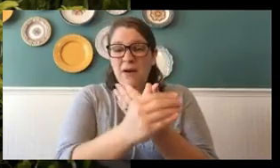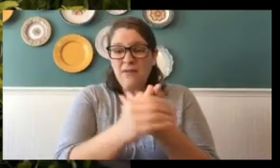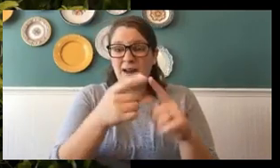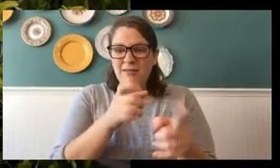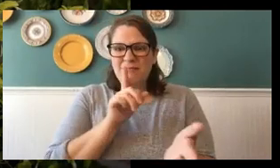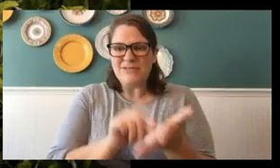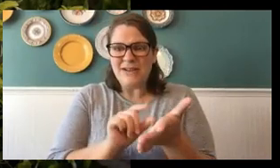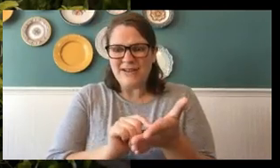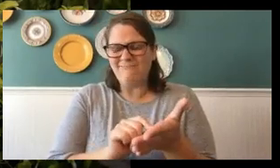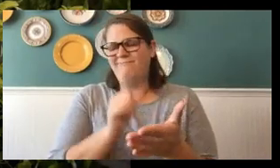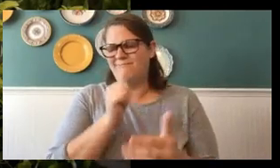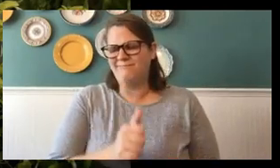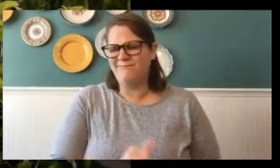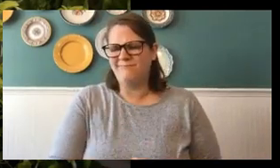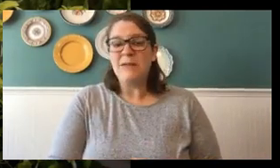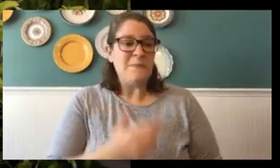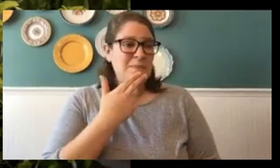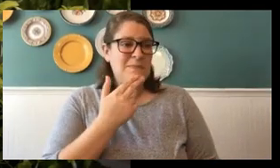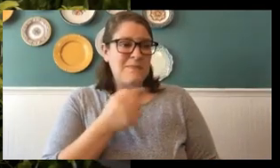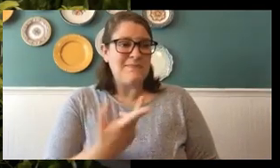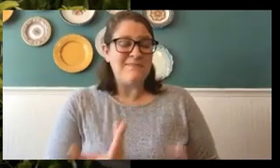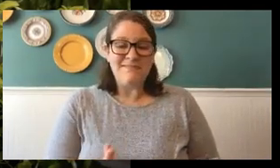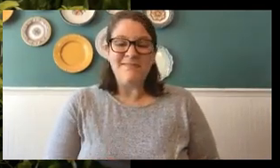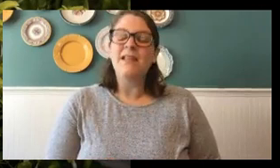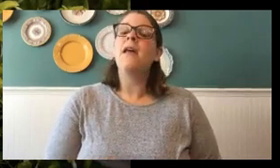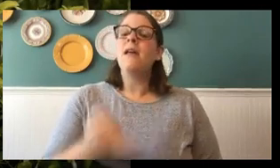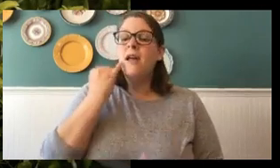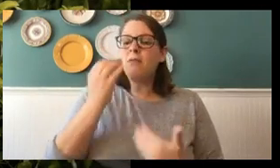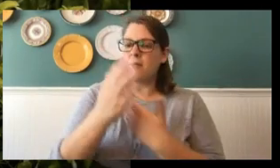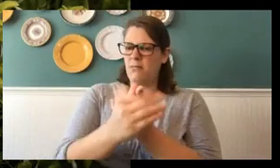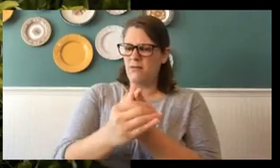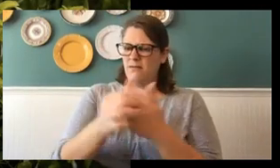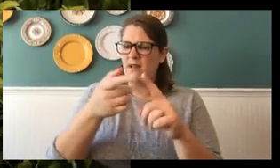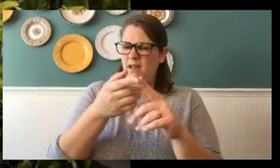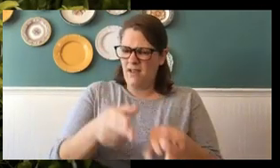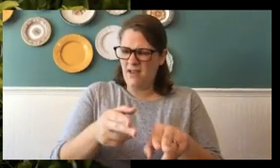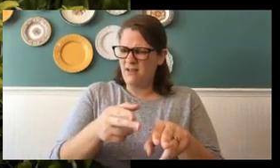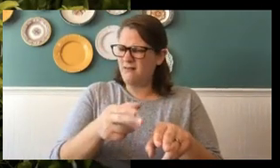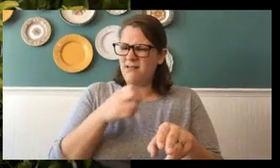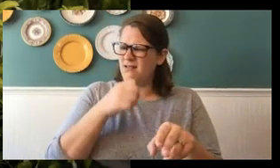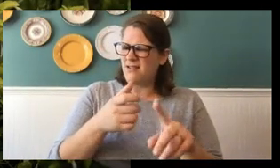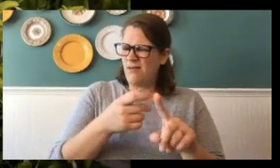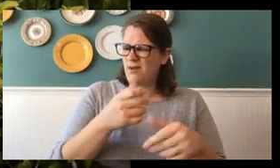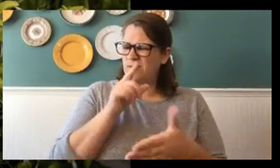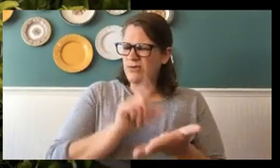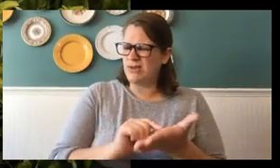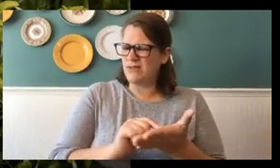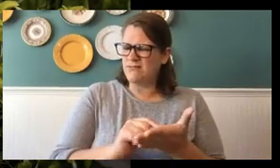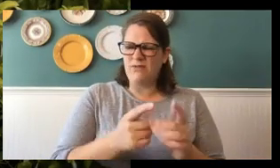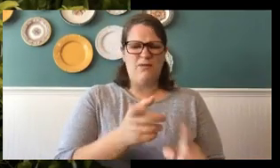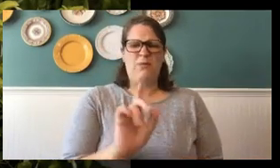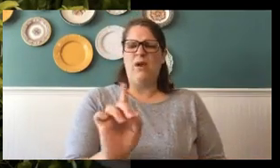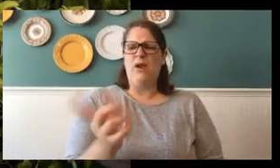but she sure is cute. If a butterfly egg doesn't come from a chicken, where does a butterfly egg come from?